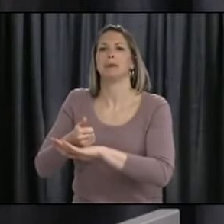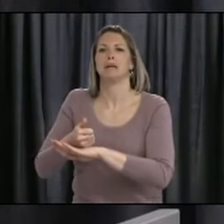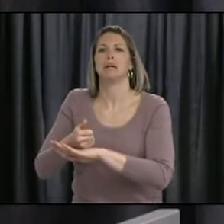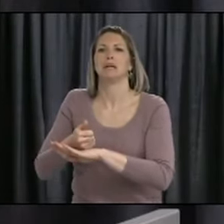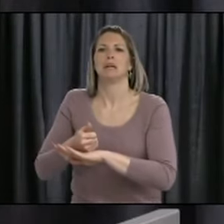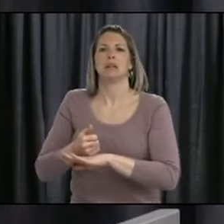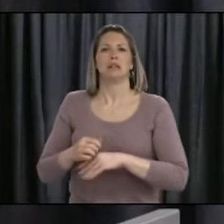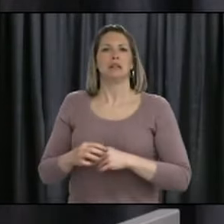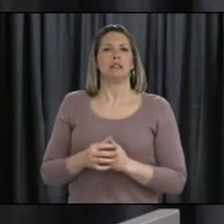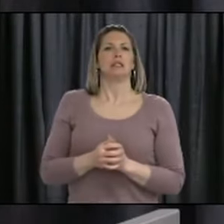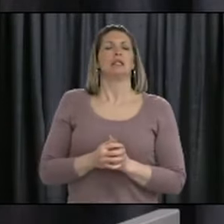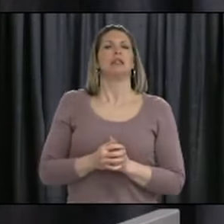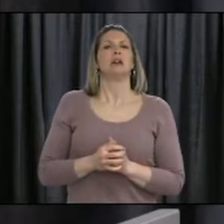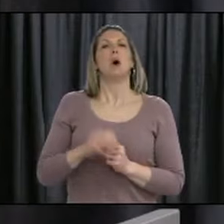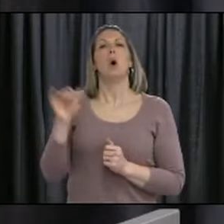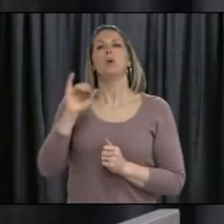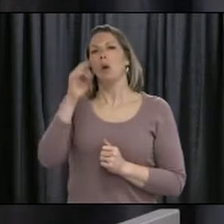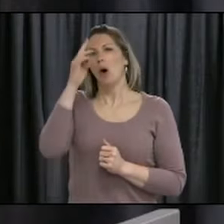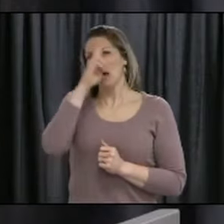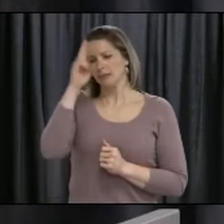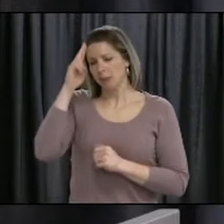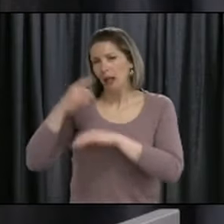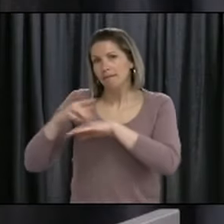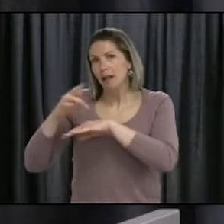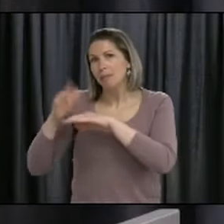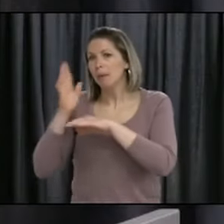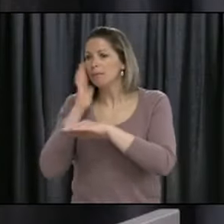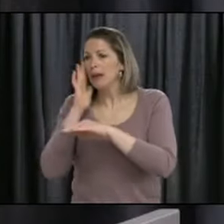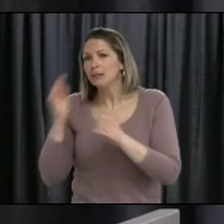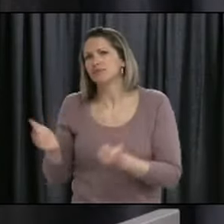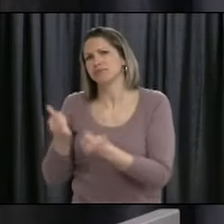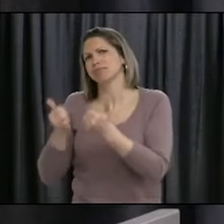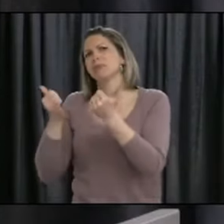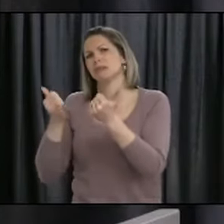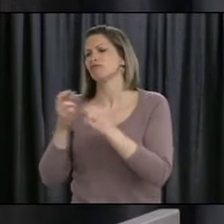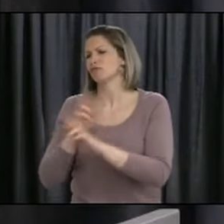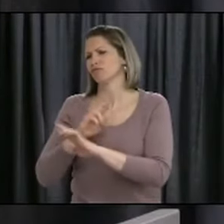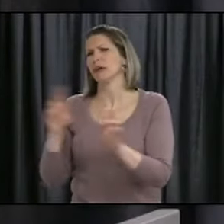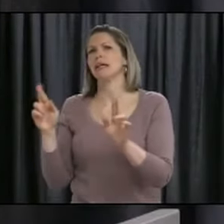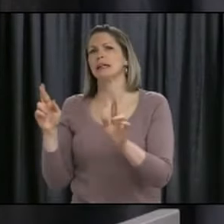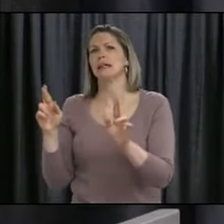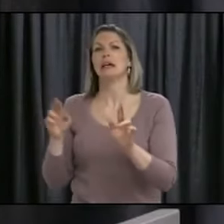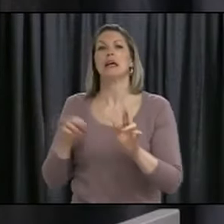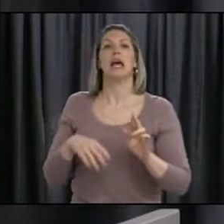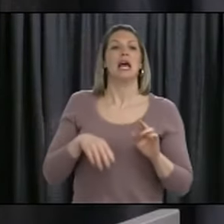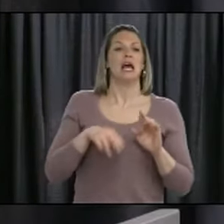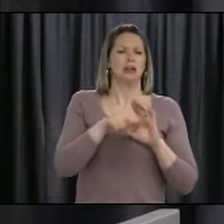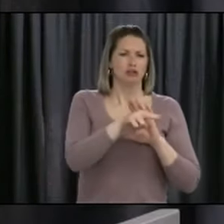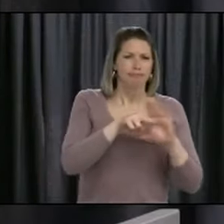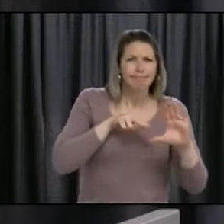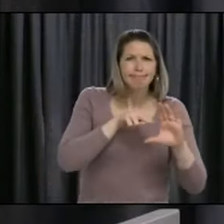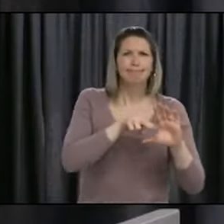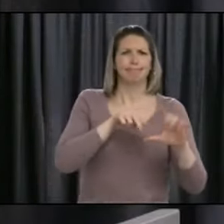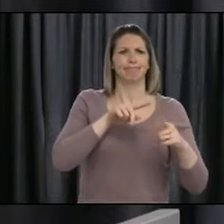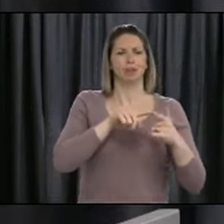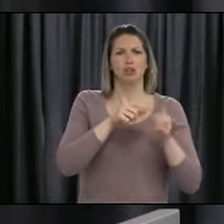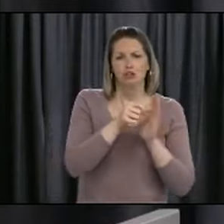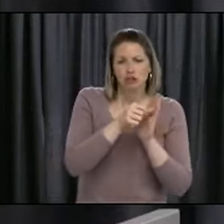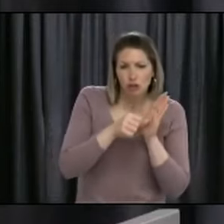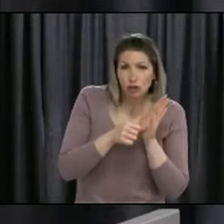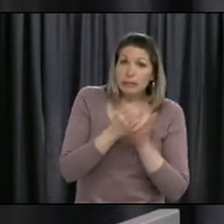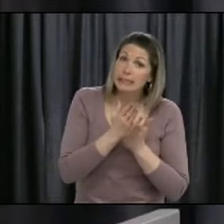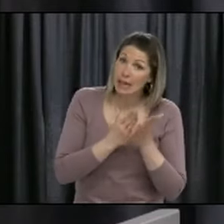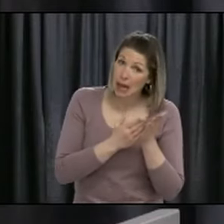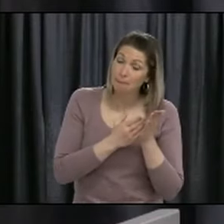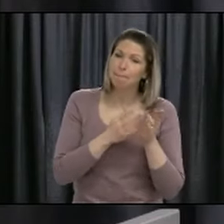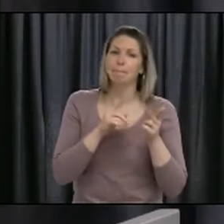is the backlog of activity that would normally take place, the planned surgeries, the planned diagnostic tests. And the